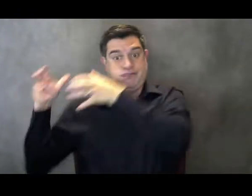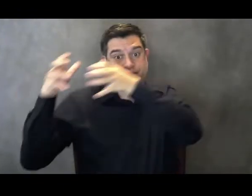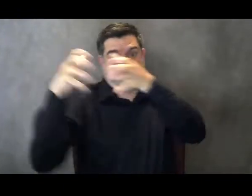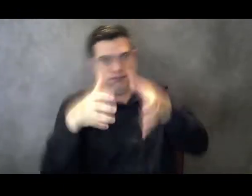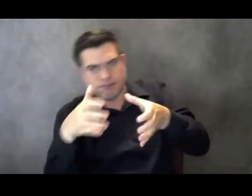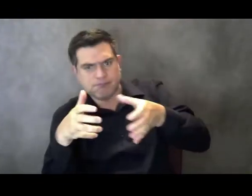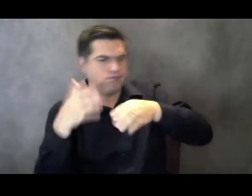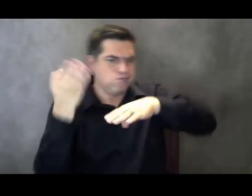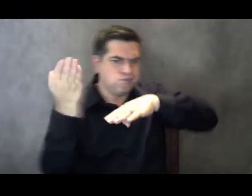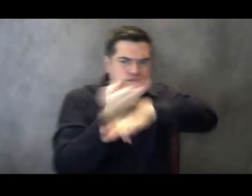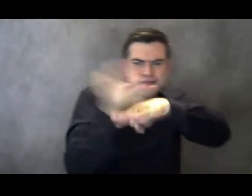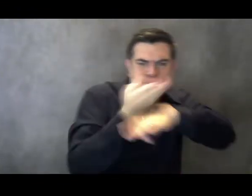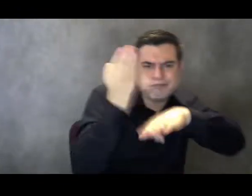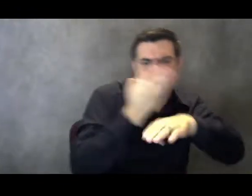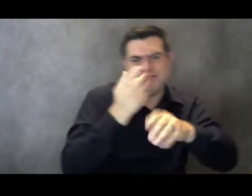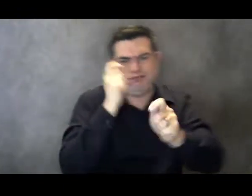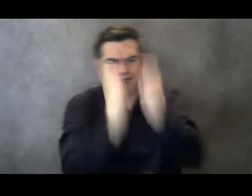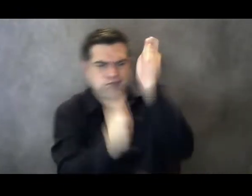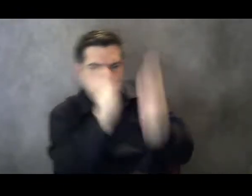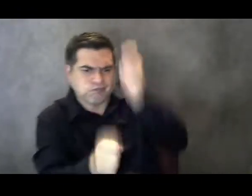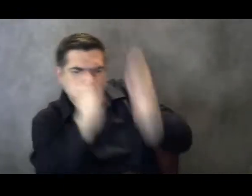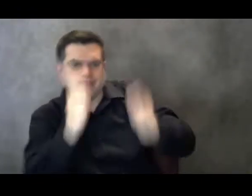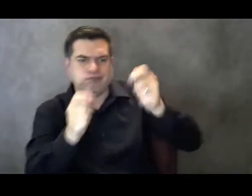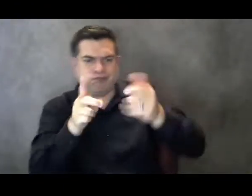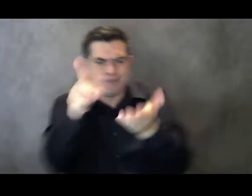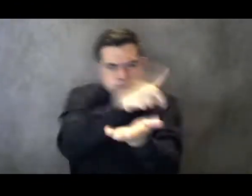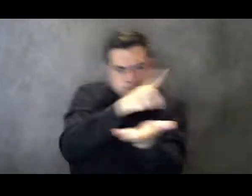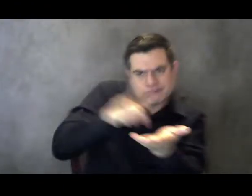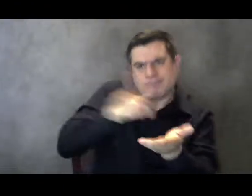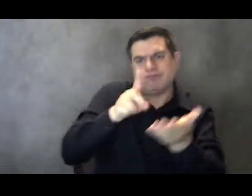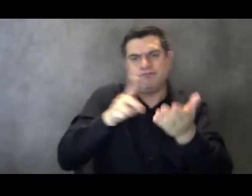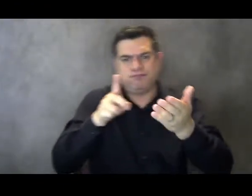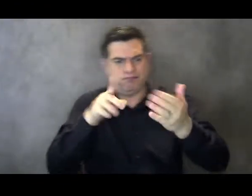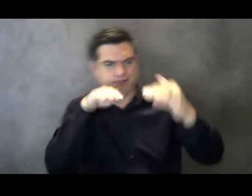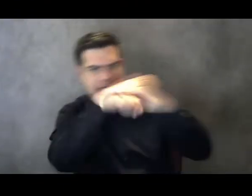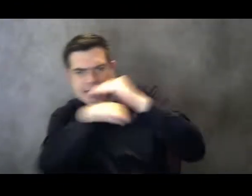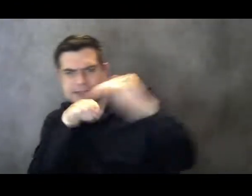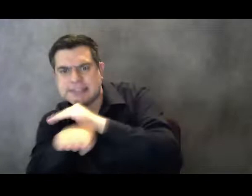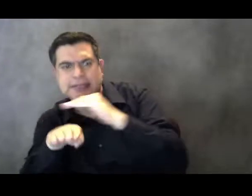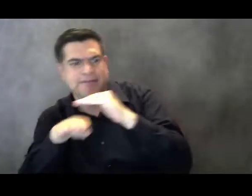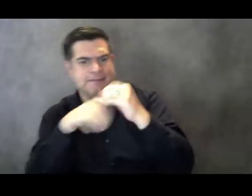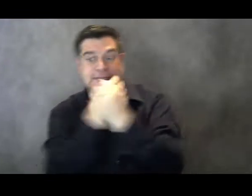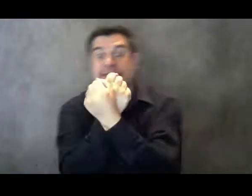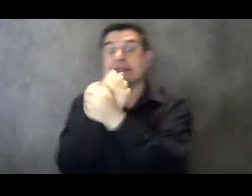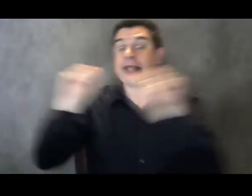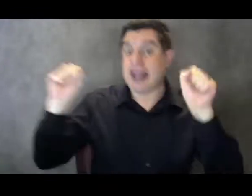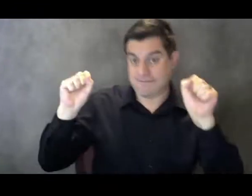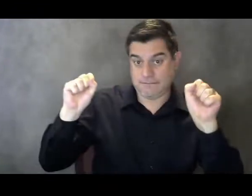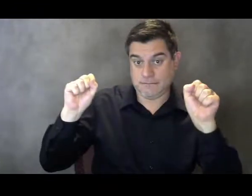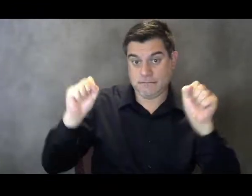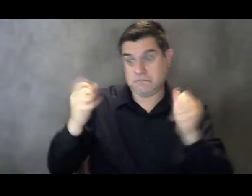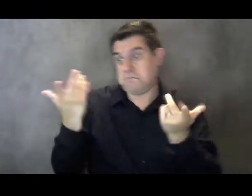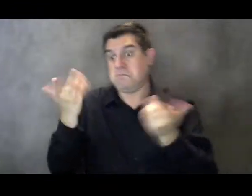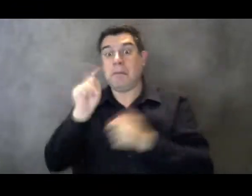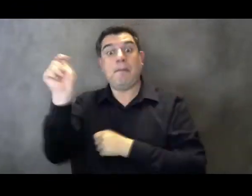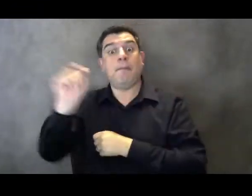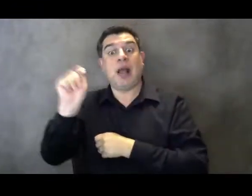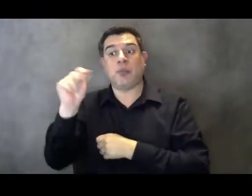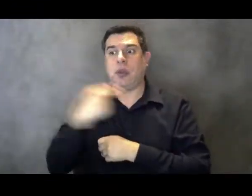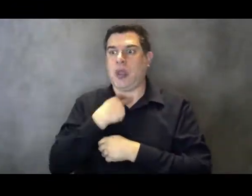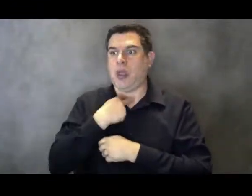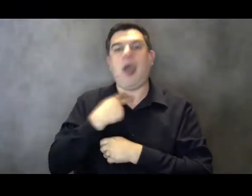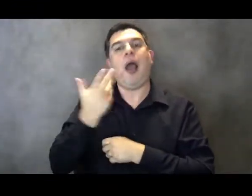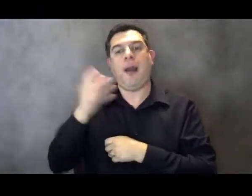accessible, but safe. From bathroom grab bars to ramps, home modifications